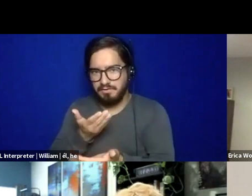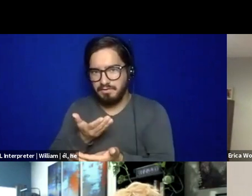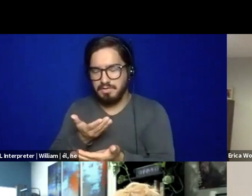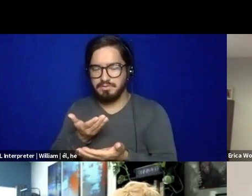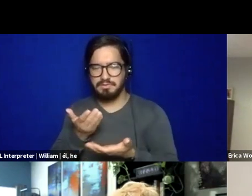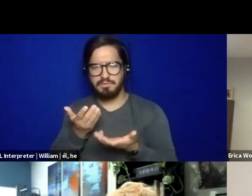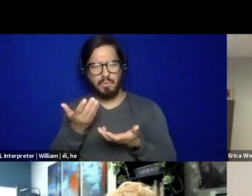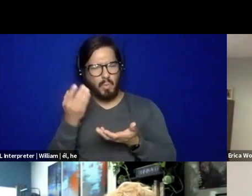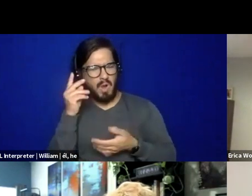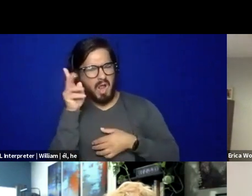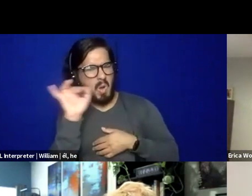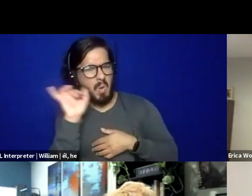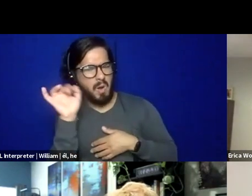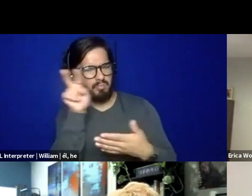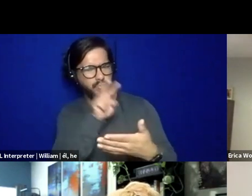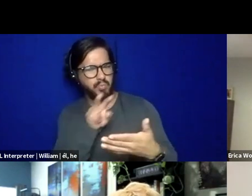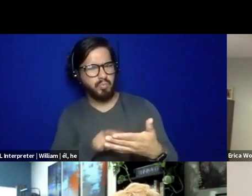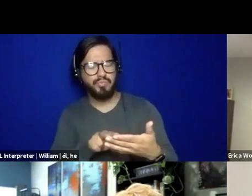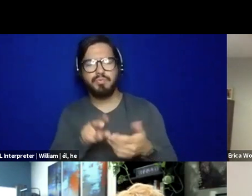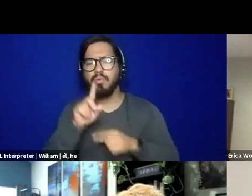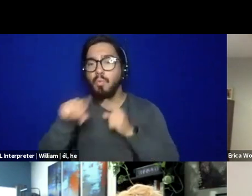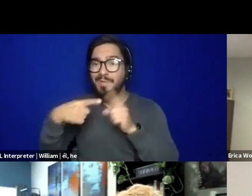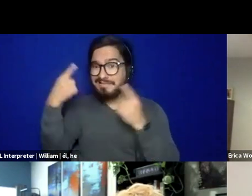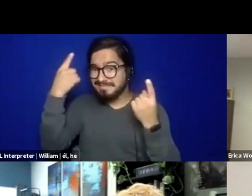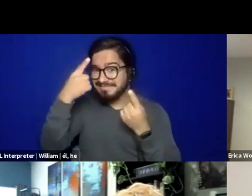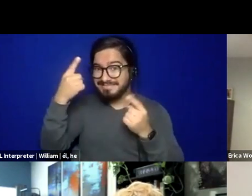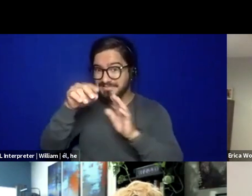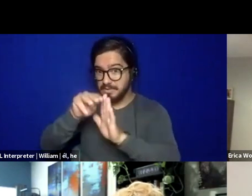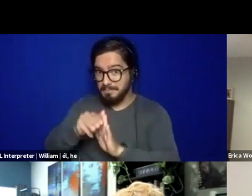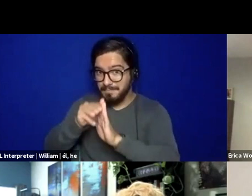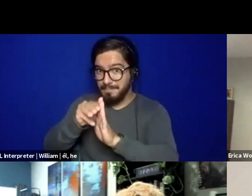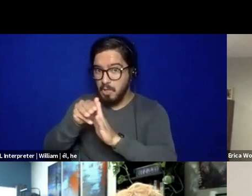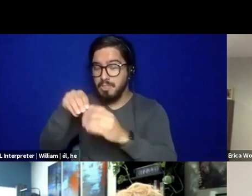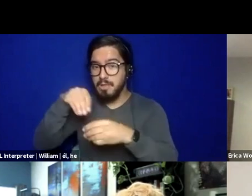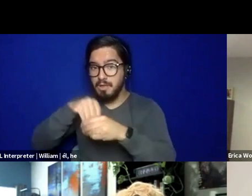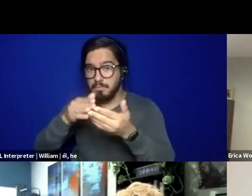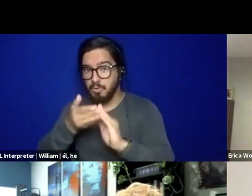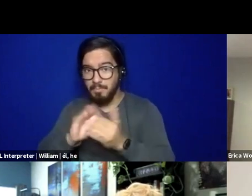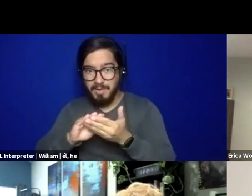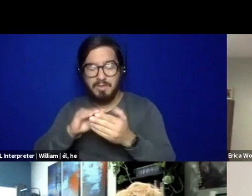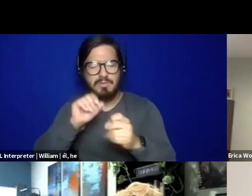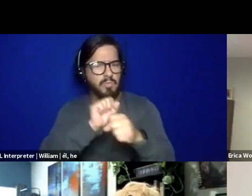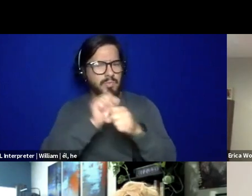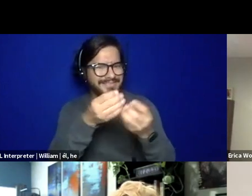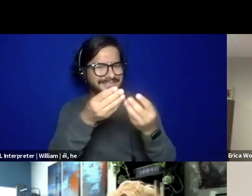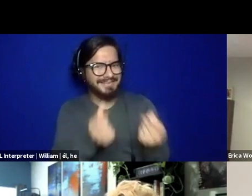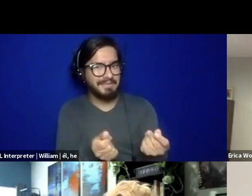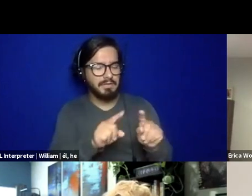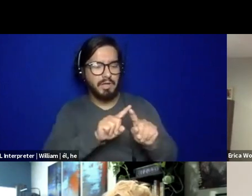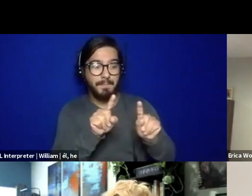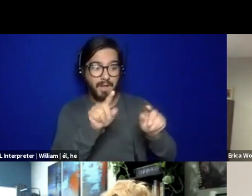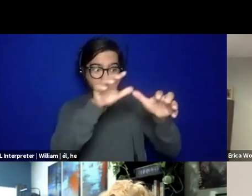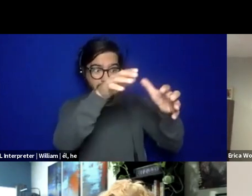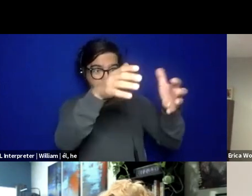like when we think about these models that we see within communities that are working, that are healing, but are outside of those,